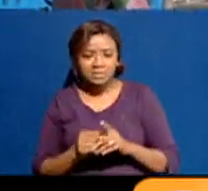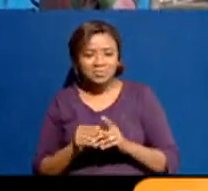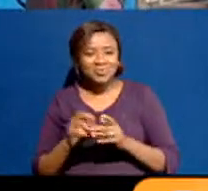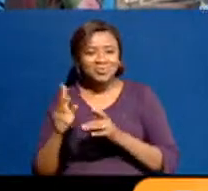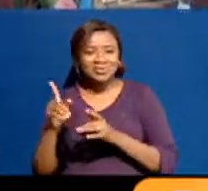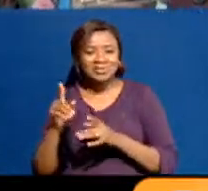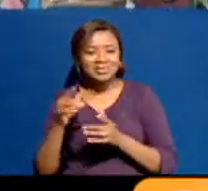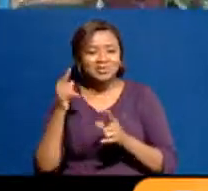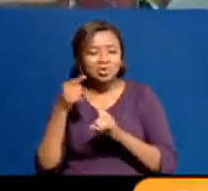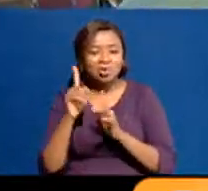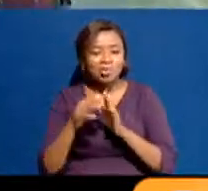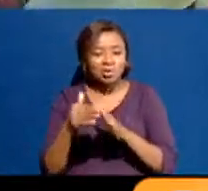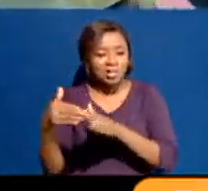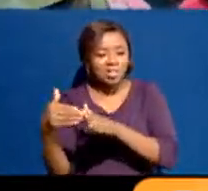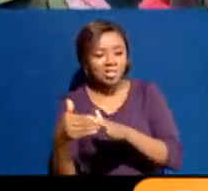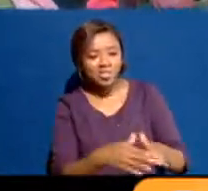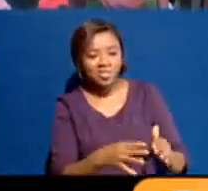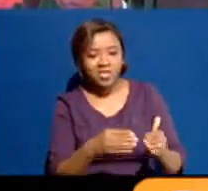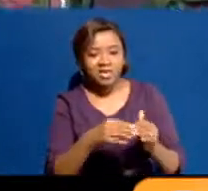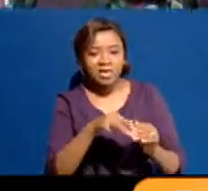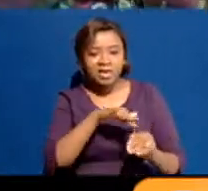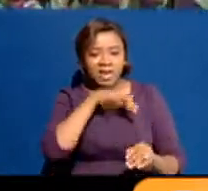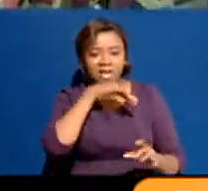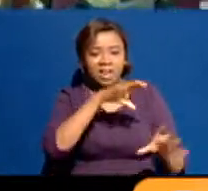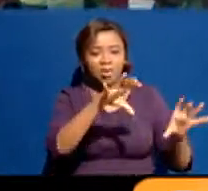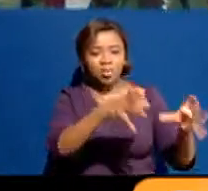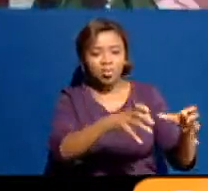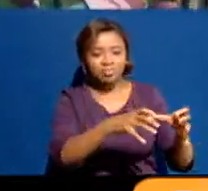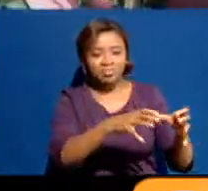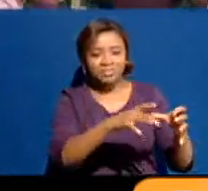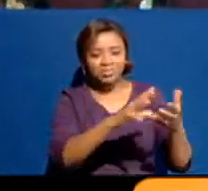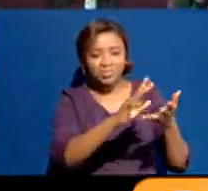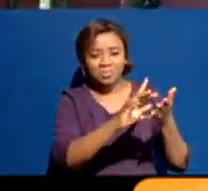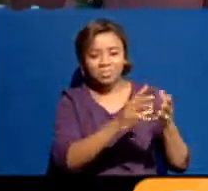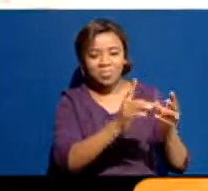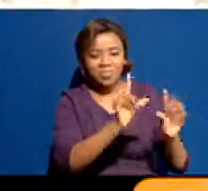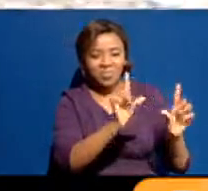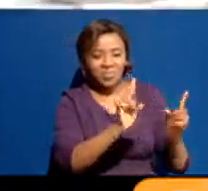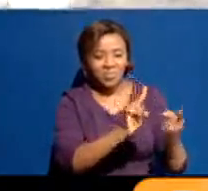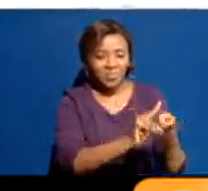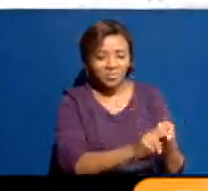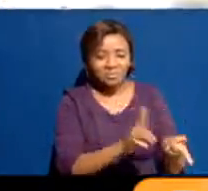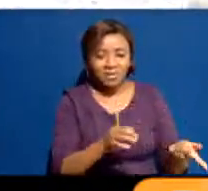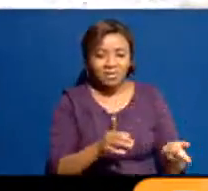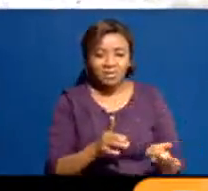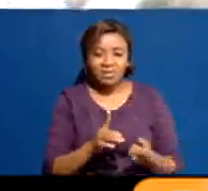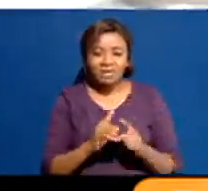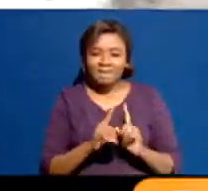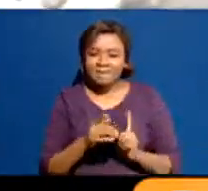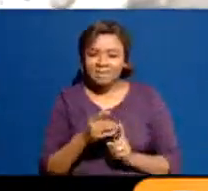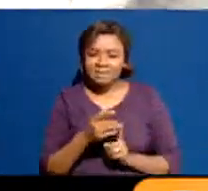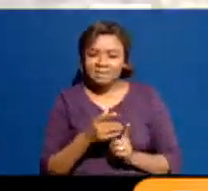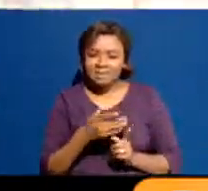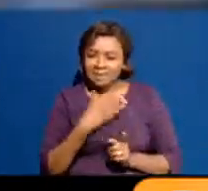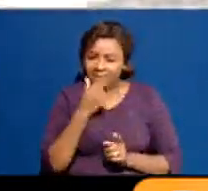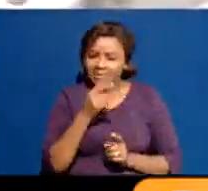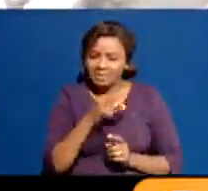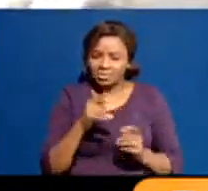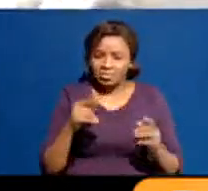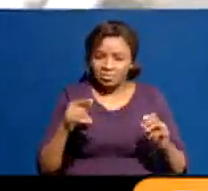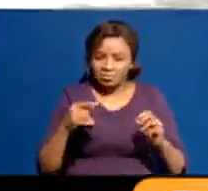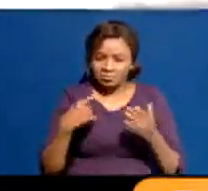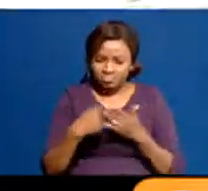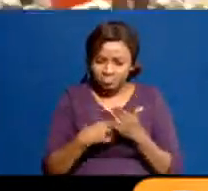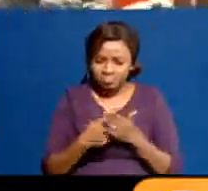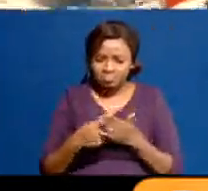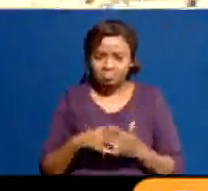of engaging the opposition in a structured manner to say, look, you are contesting the results. Let us sit down and